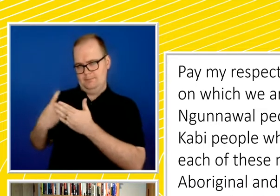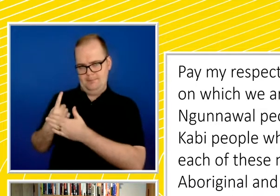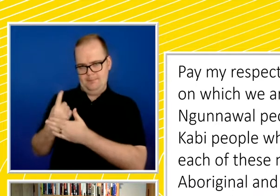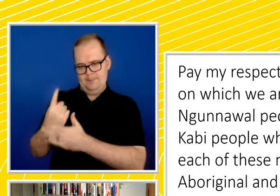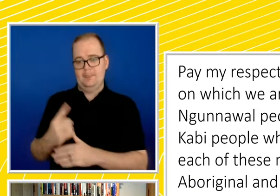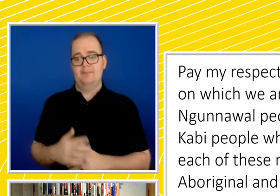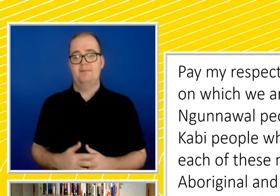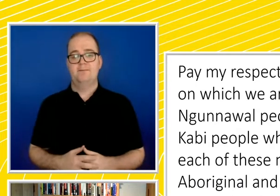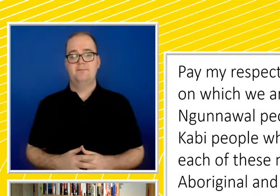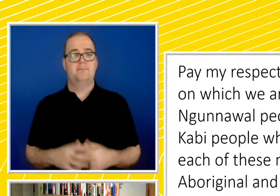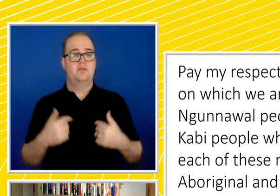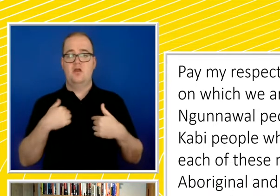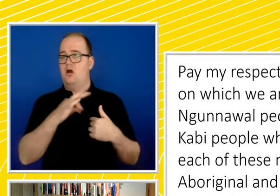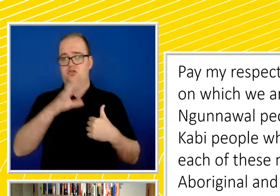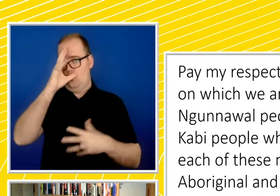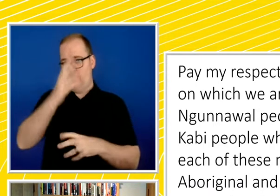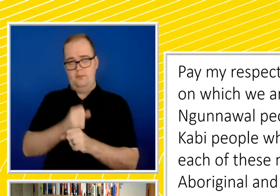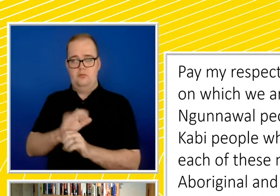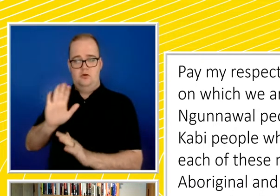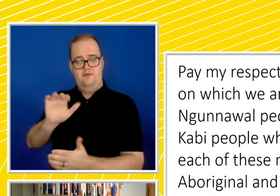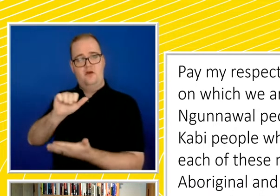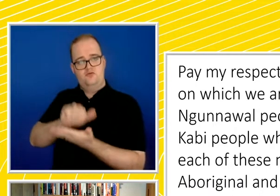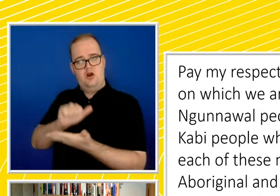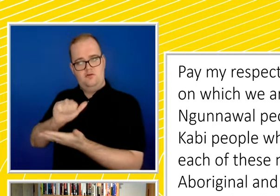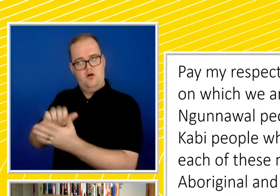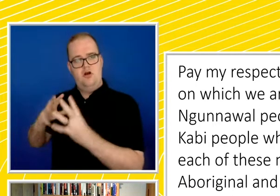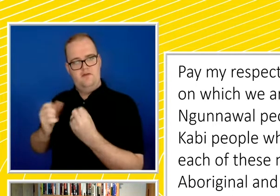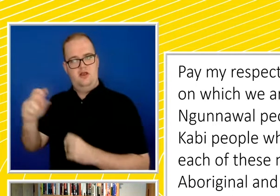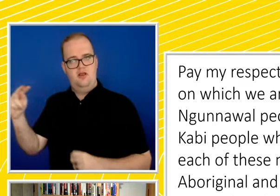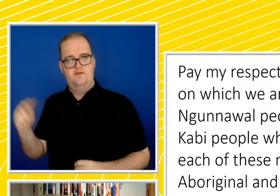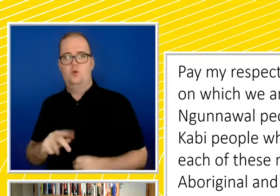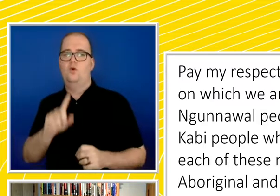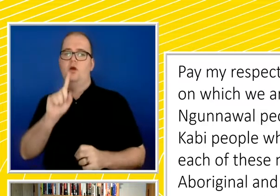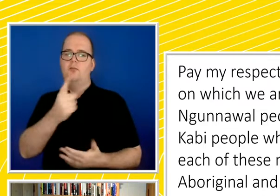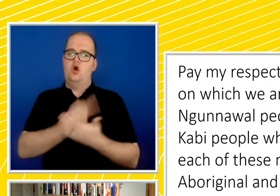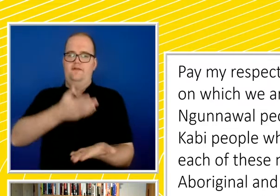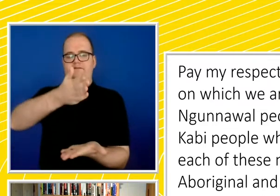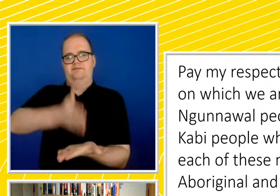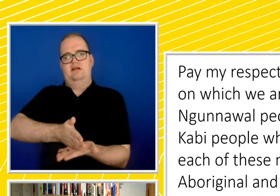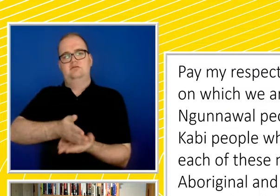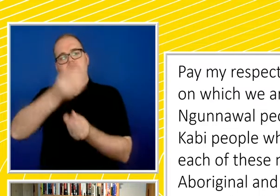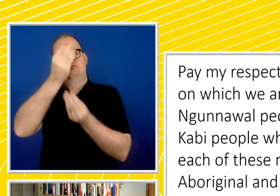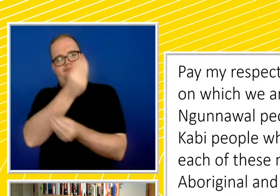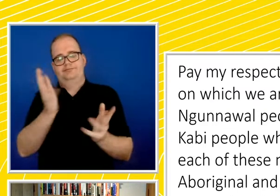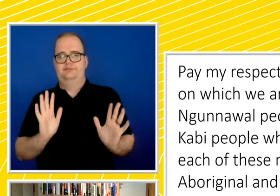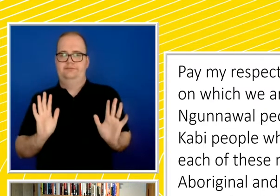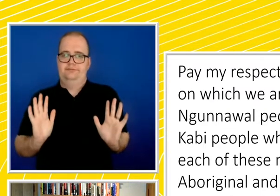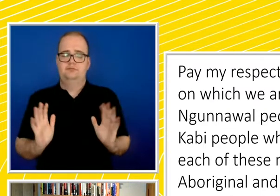these views. These are the facts as best as we know them, and they're all always under